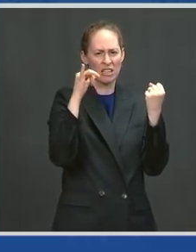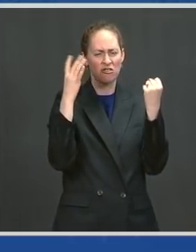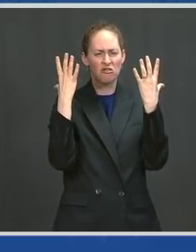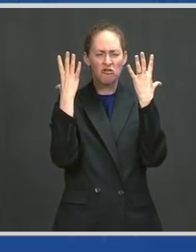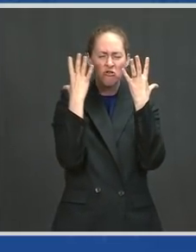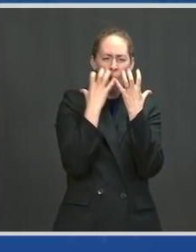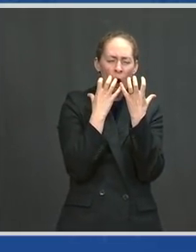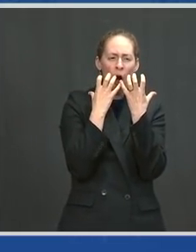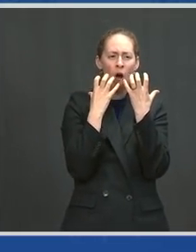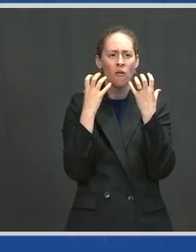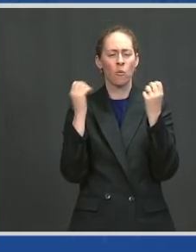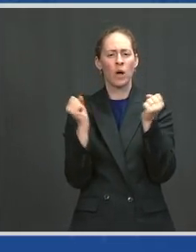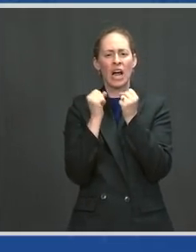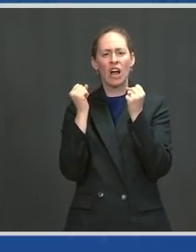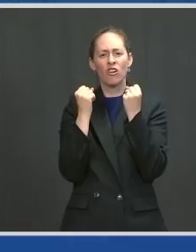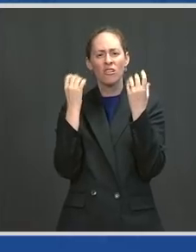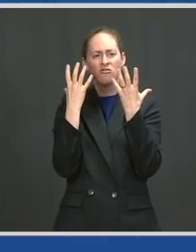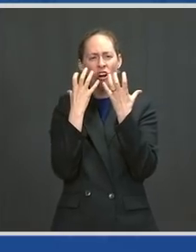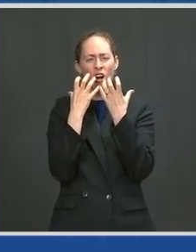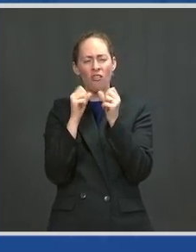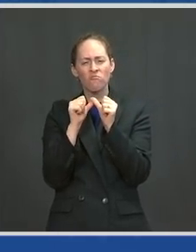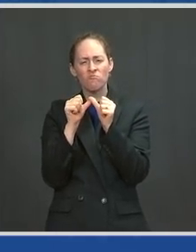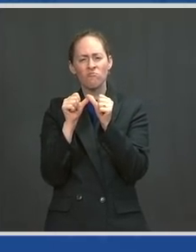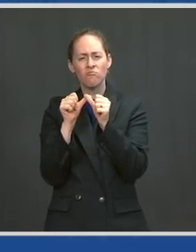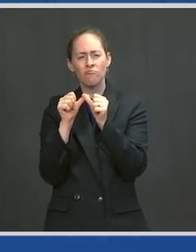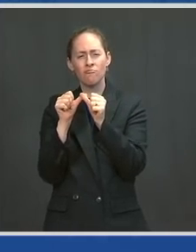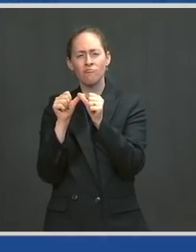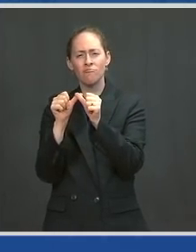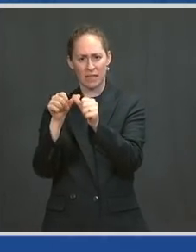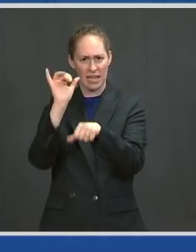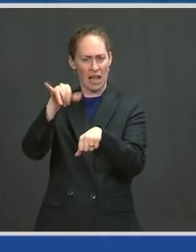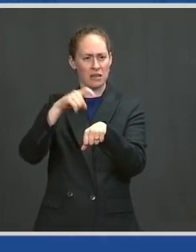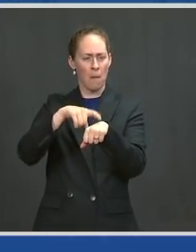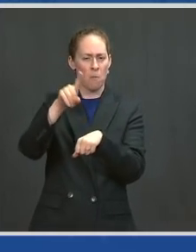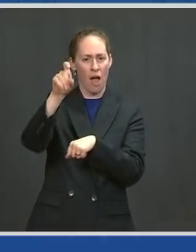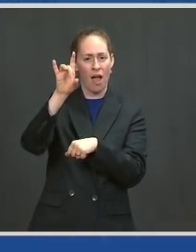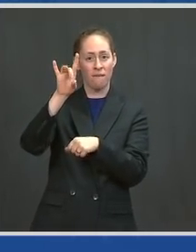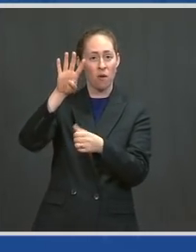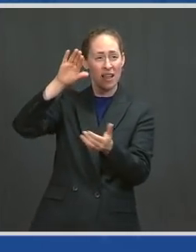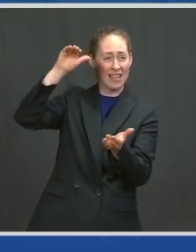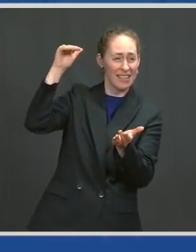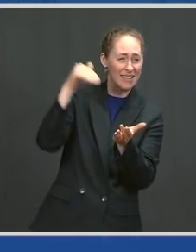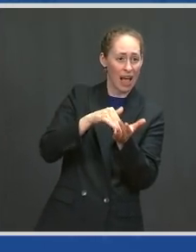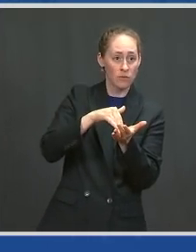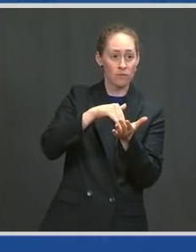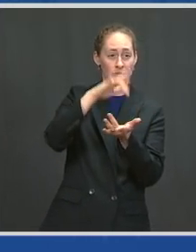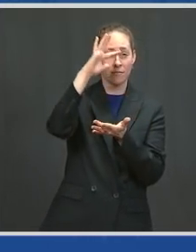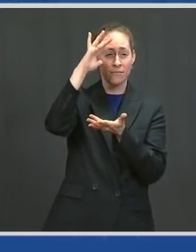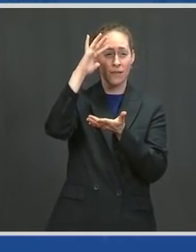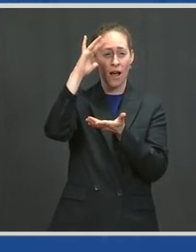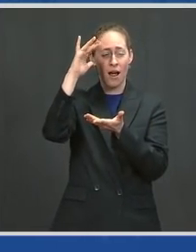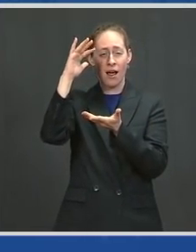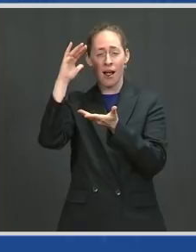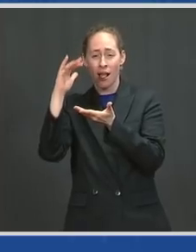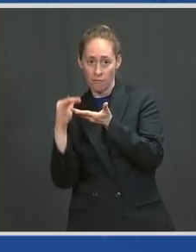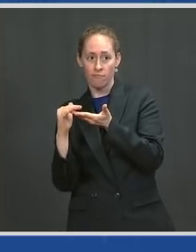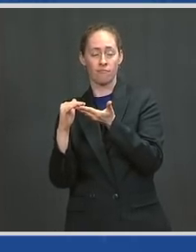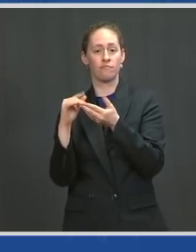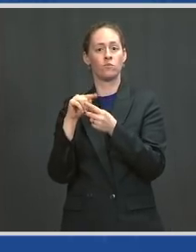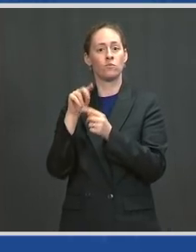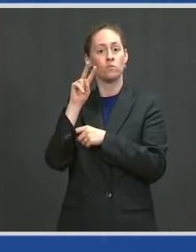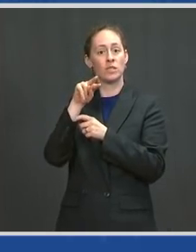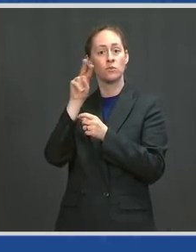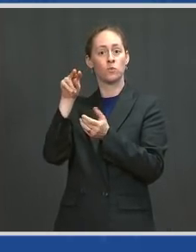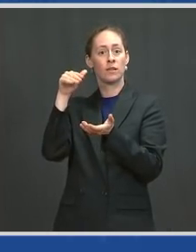184 cases per day nationwide to fewer than 22 cases — 22,000 cases per day.